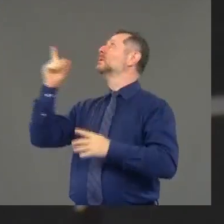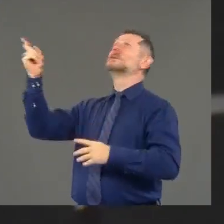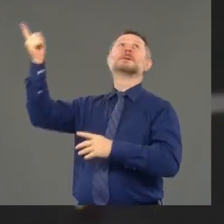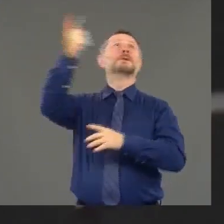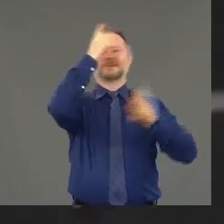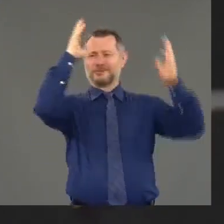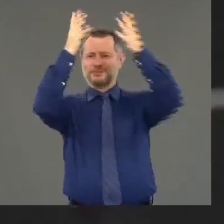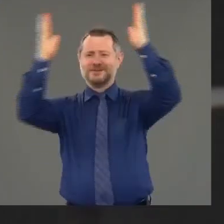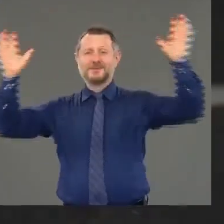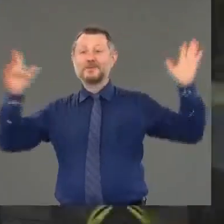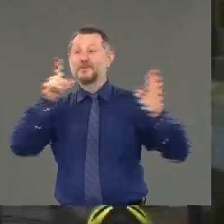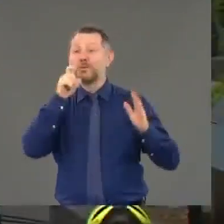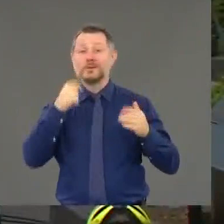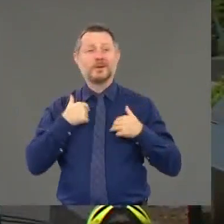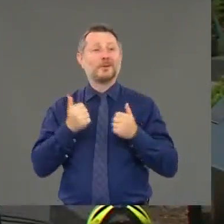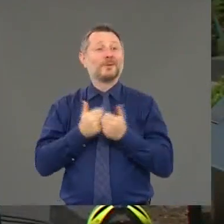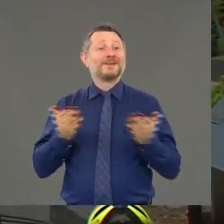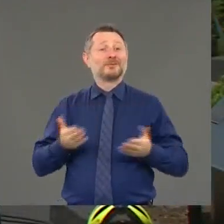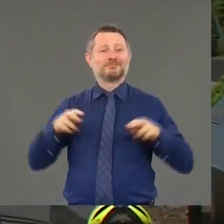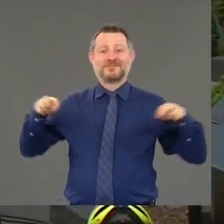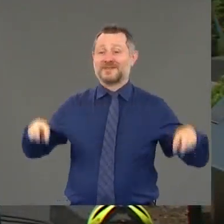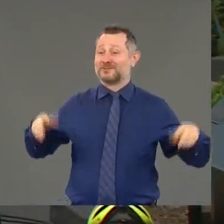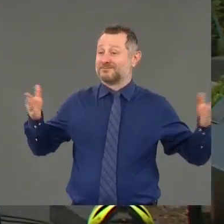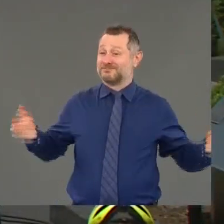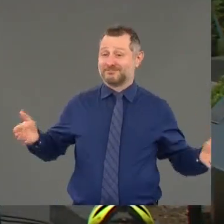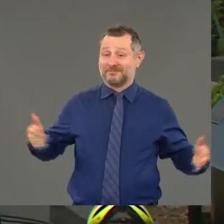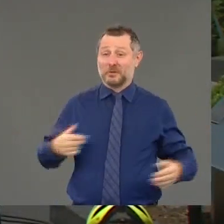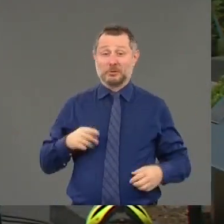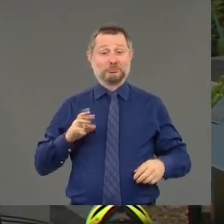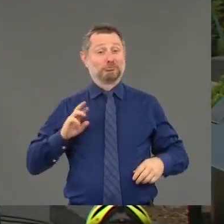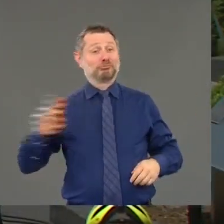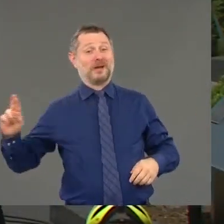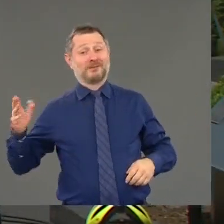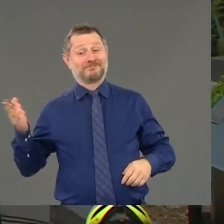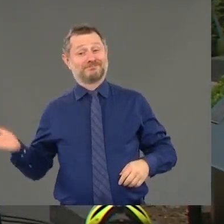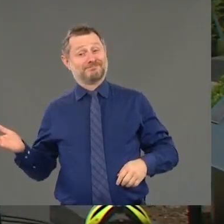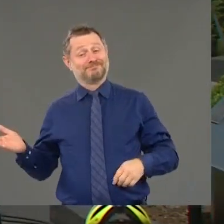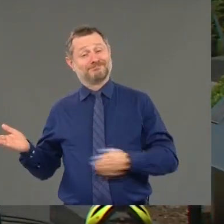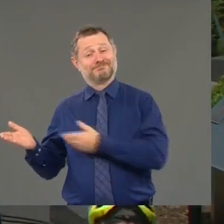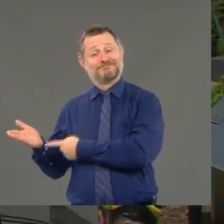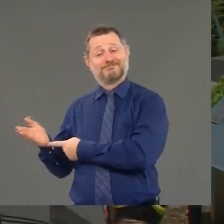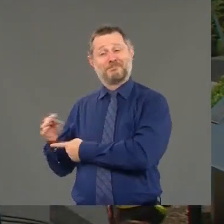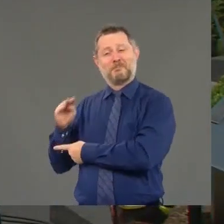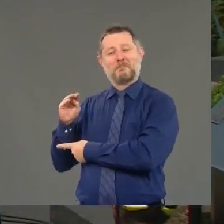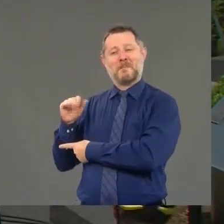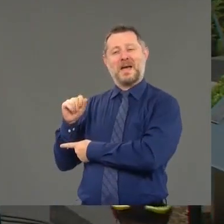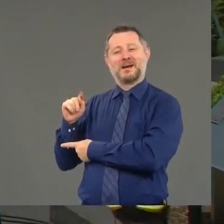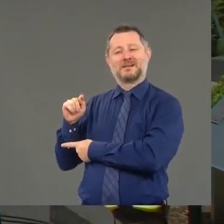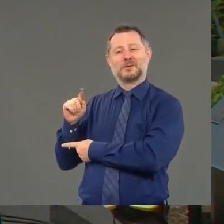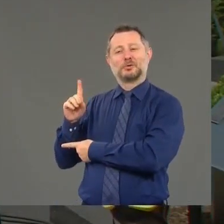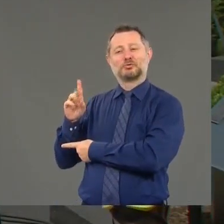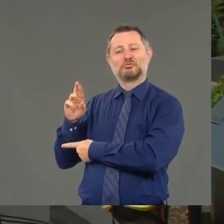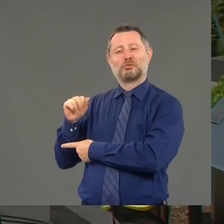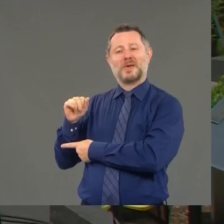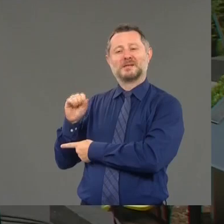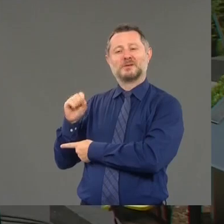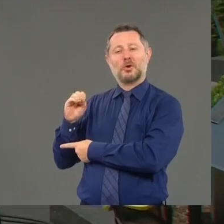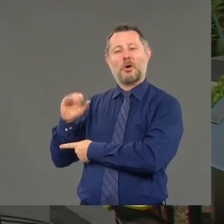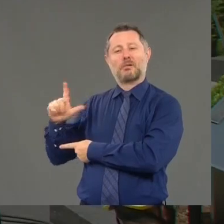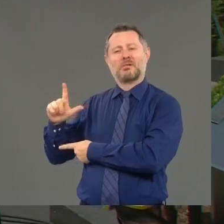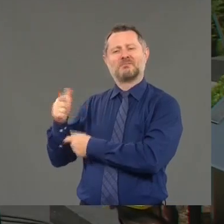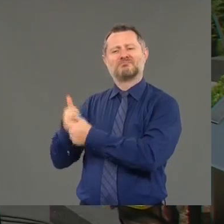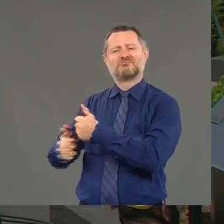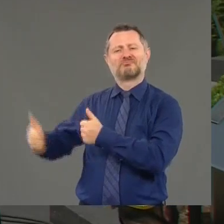recognize the people who are with me on the dais. To my right, we have Matt Driscoll, who runs the throwaway authority, who's done an